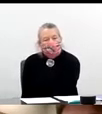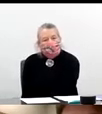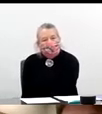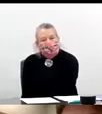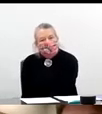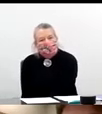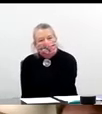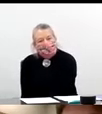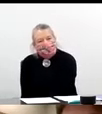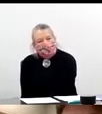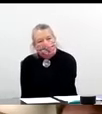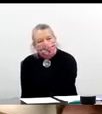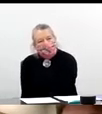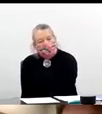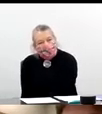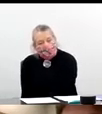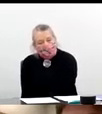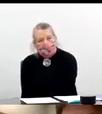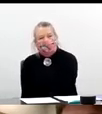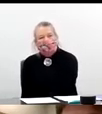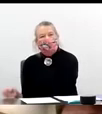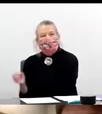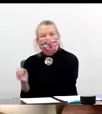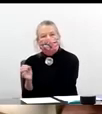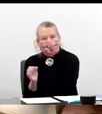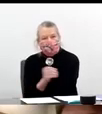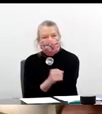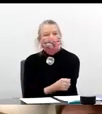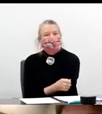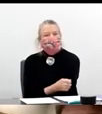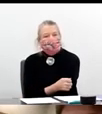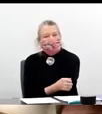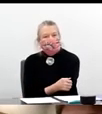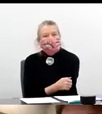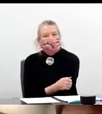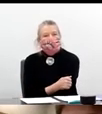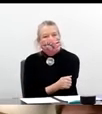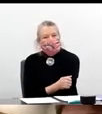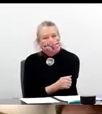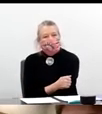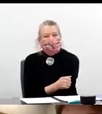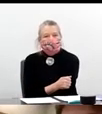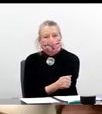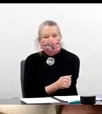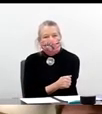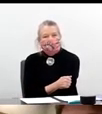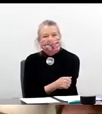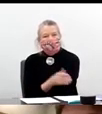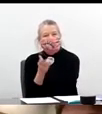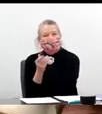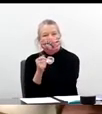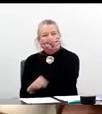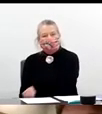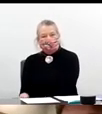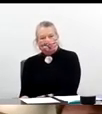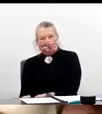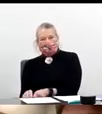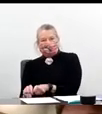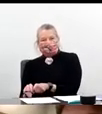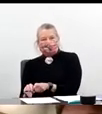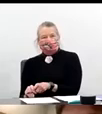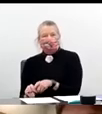Dr. Marsh, and Secretary Crouch, we'll take questions from the audience after their remarks. So Clay?